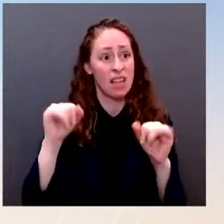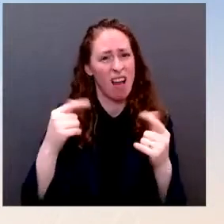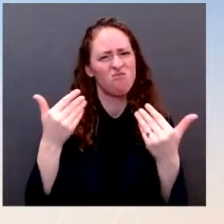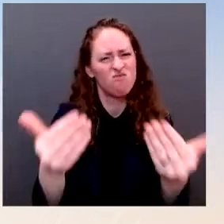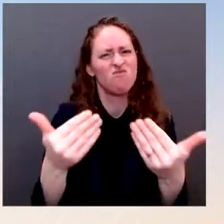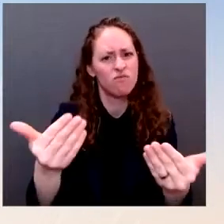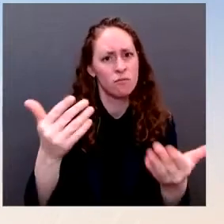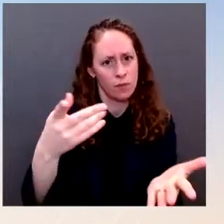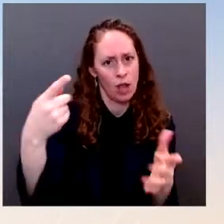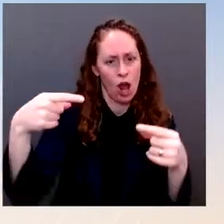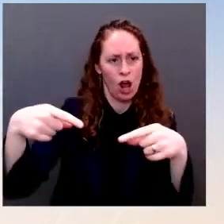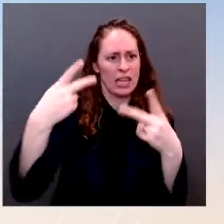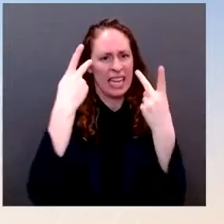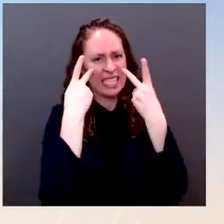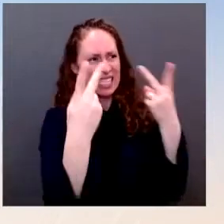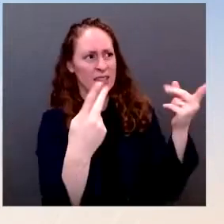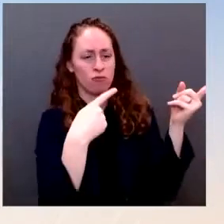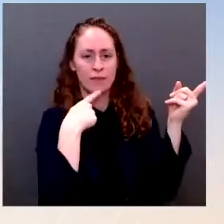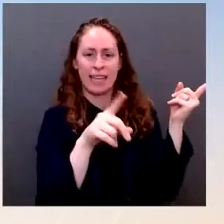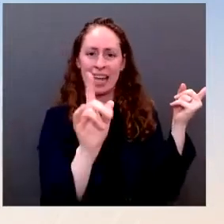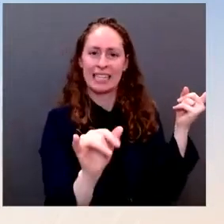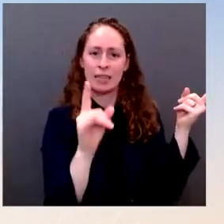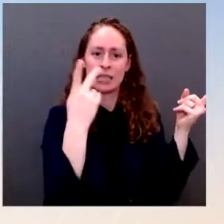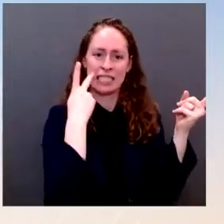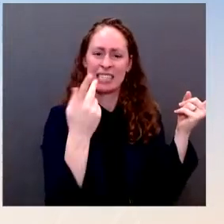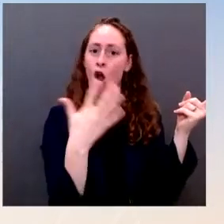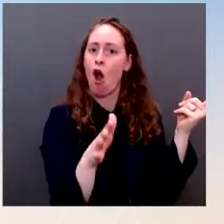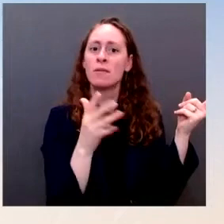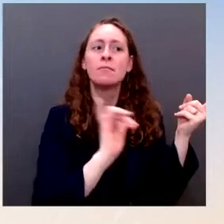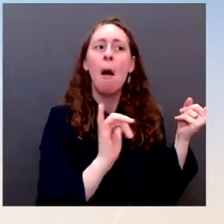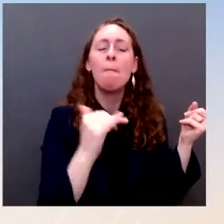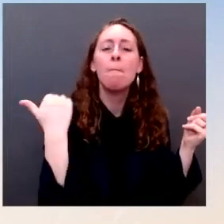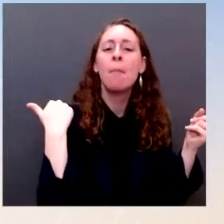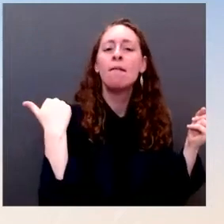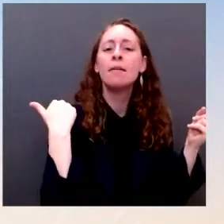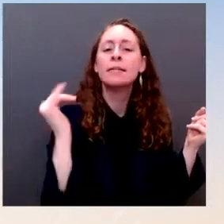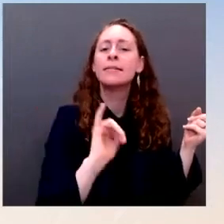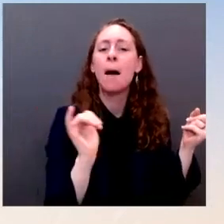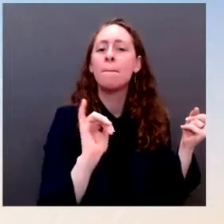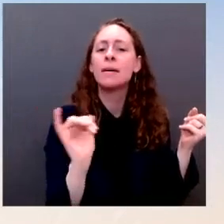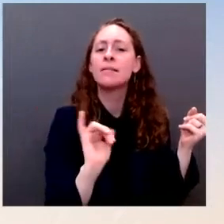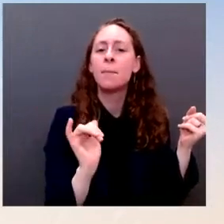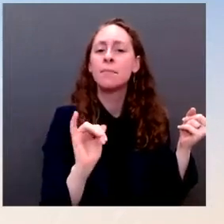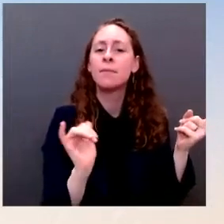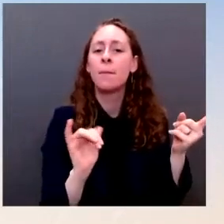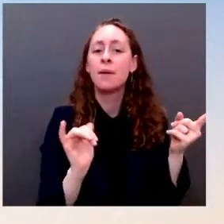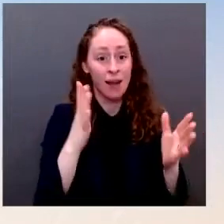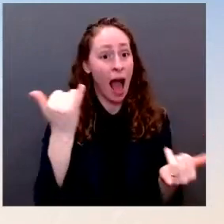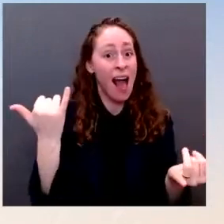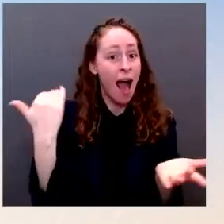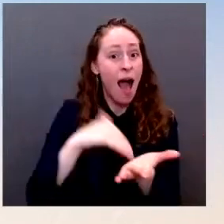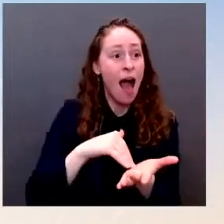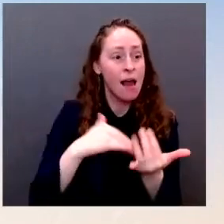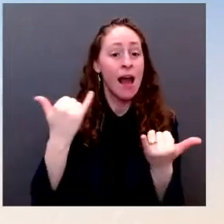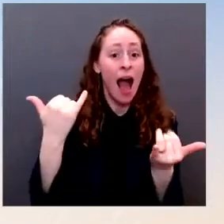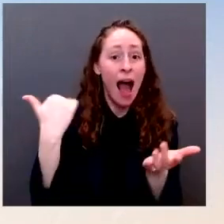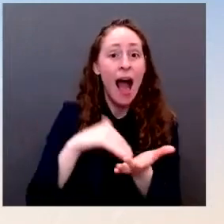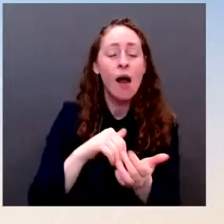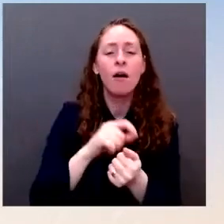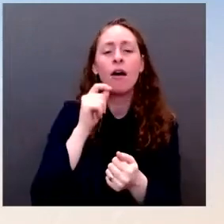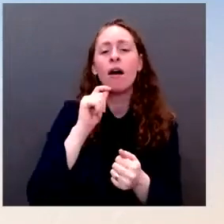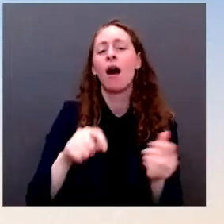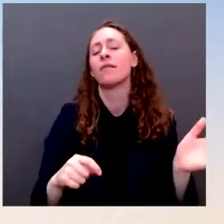tactics to justify an invasion of Ukraine, essentially to avoid war. Go ahead. Thanks, Jen. If Putin